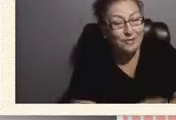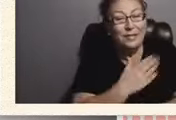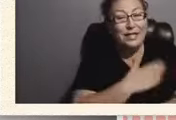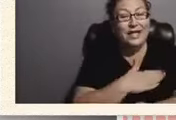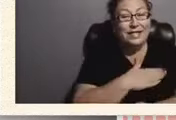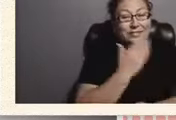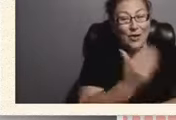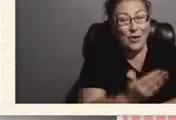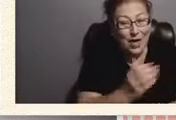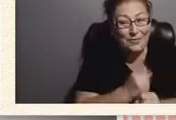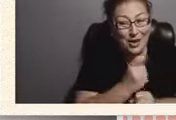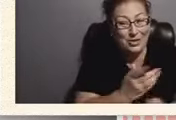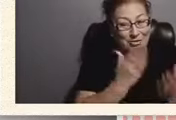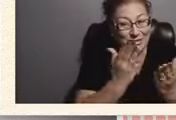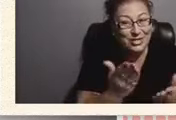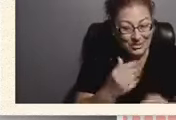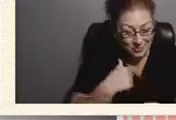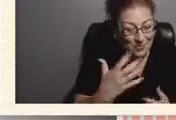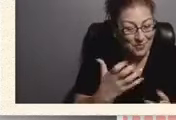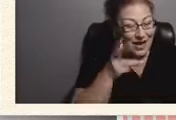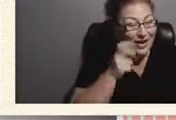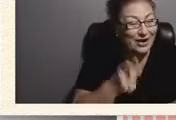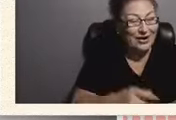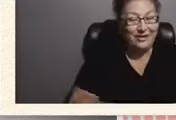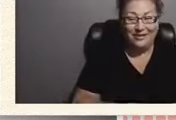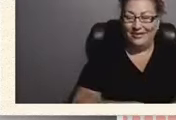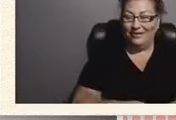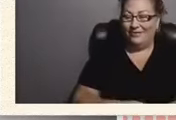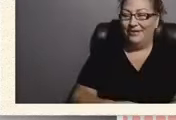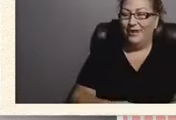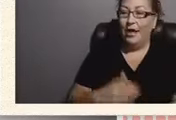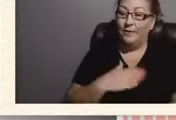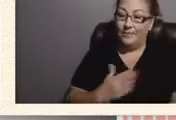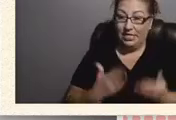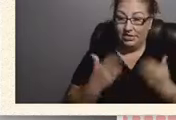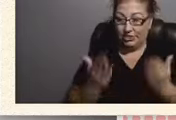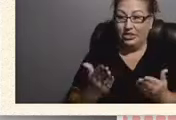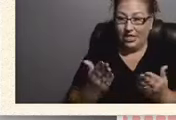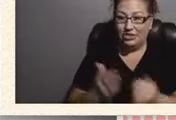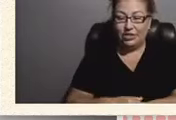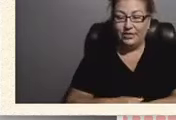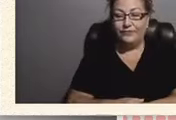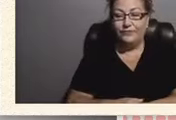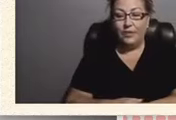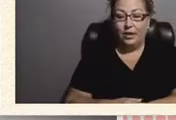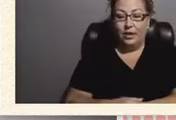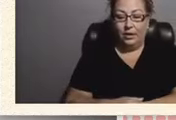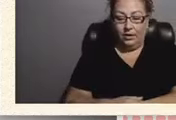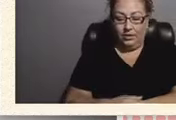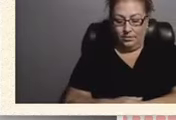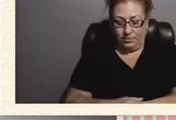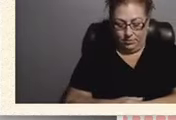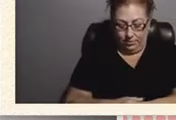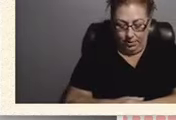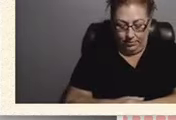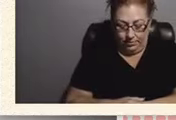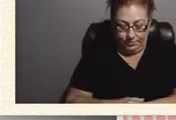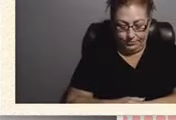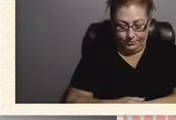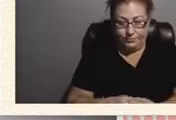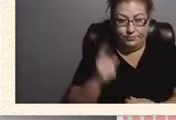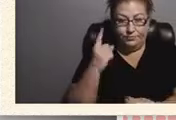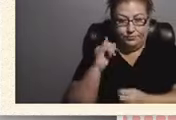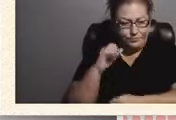suggestion we want to hear my suggestion um what for the iep or